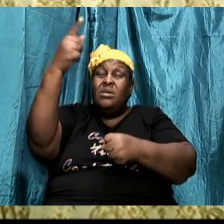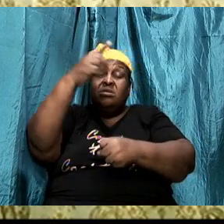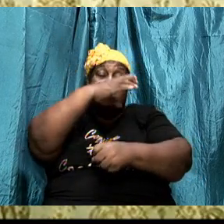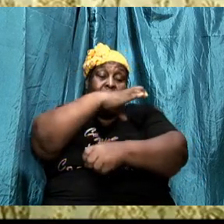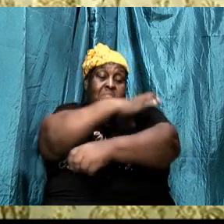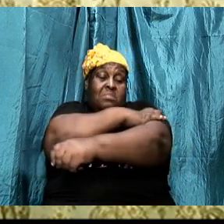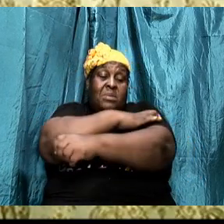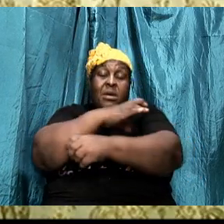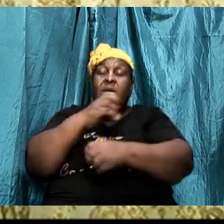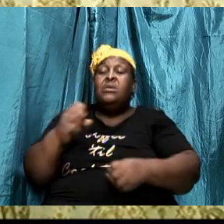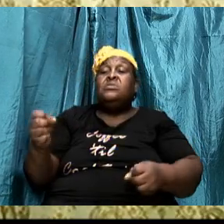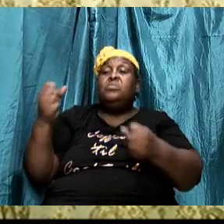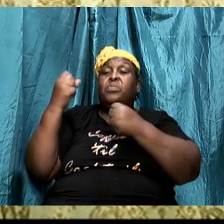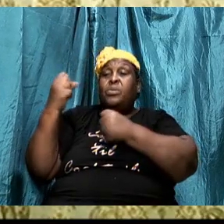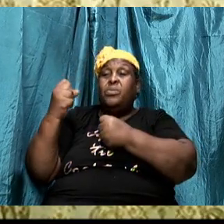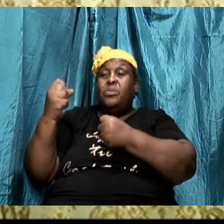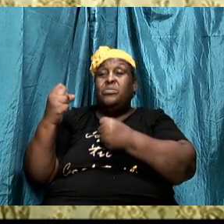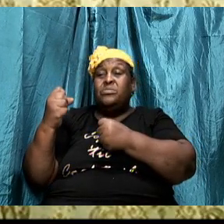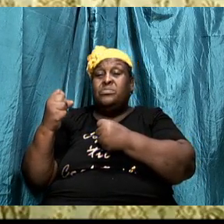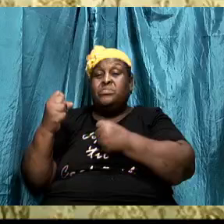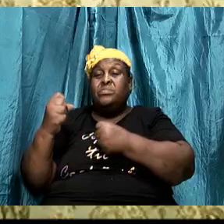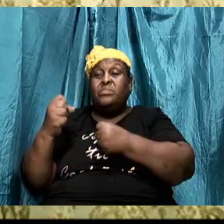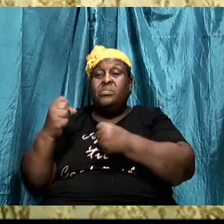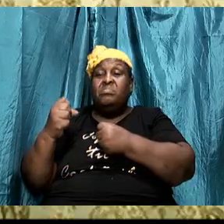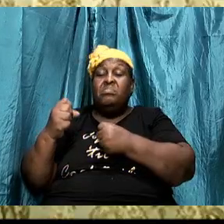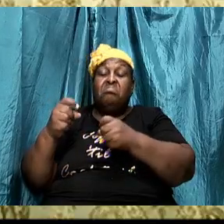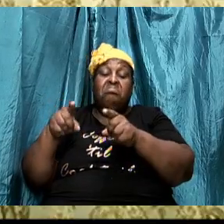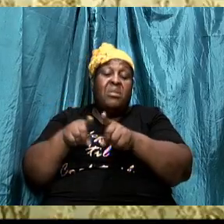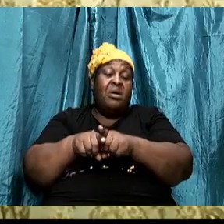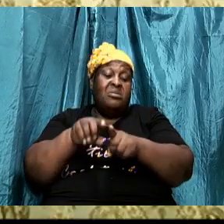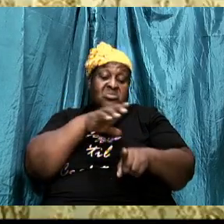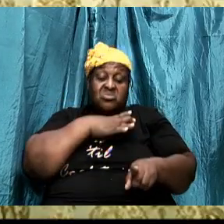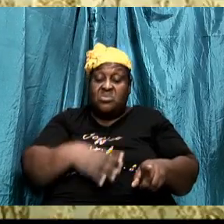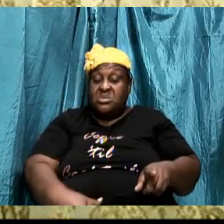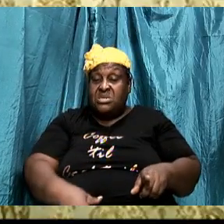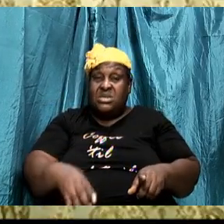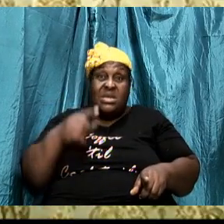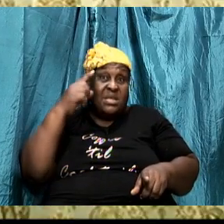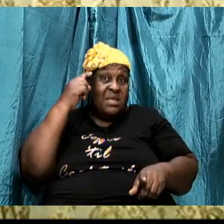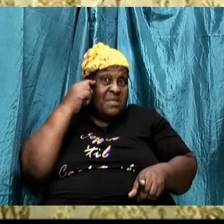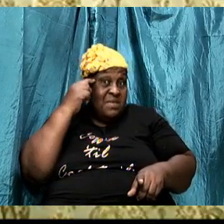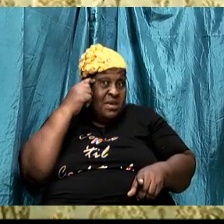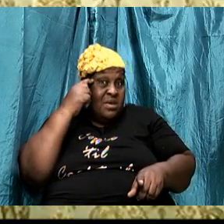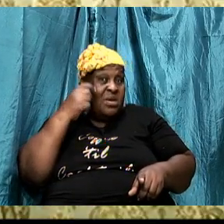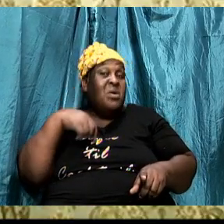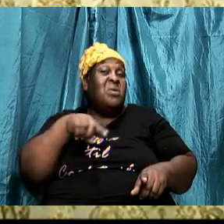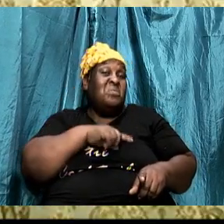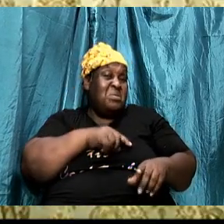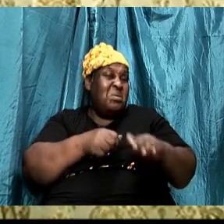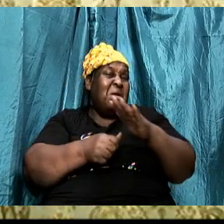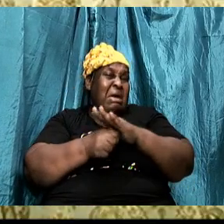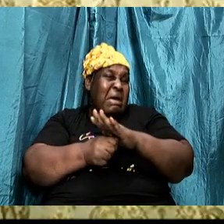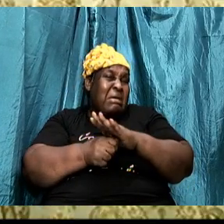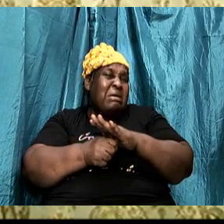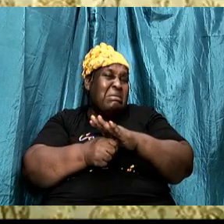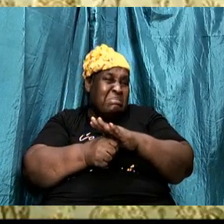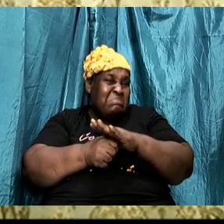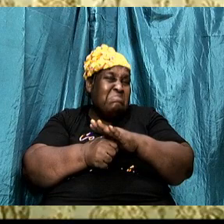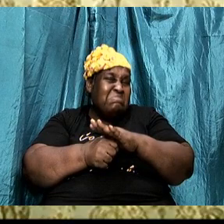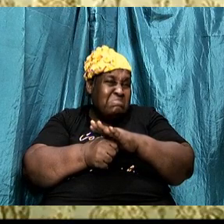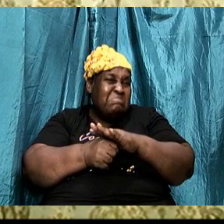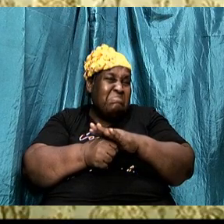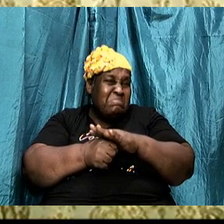power. If as Christians we think that we are going to hide and that we are going to get a free pass and we are going to serve God and the